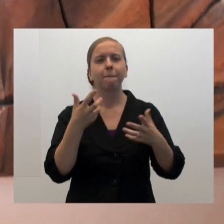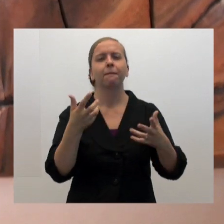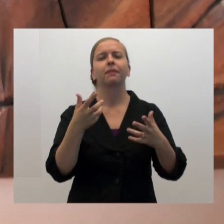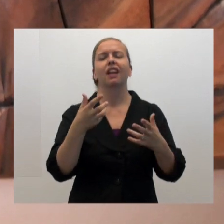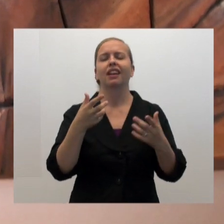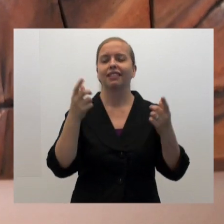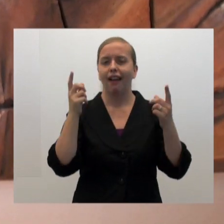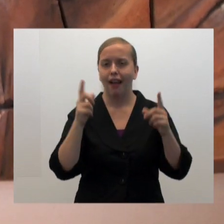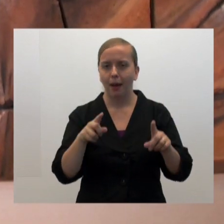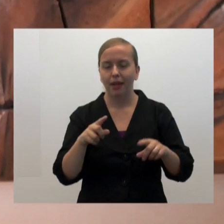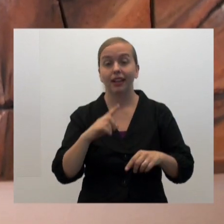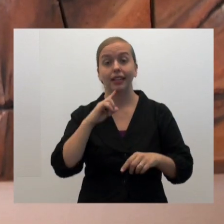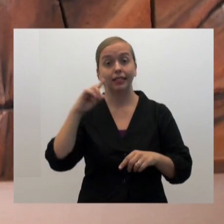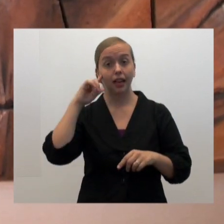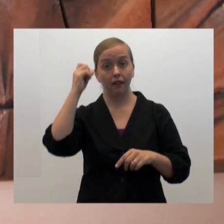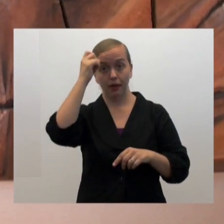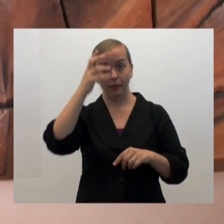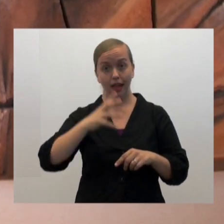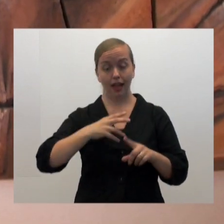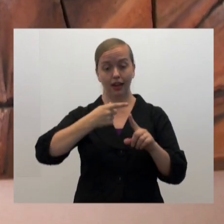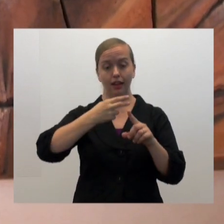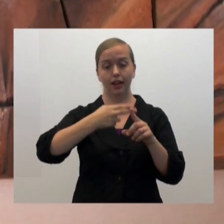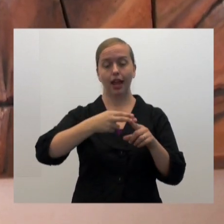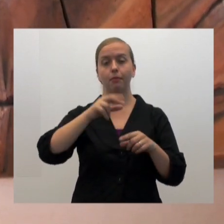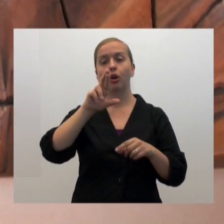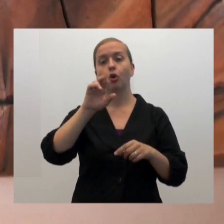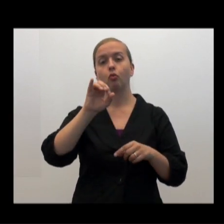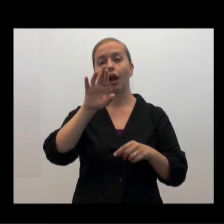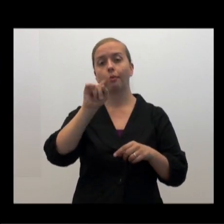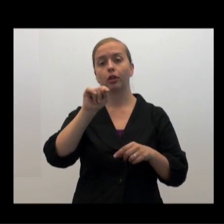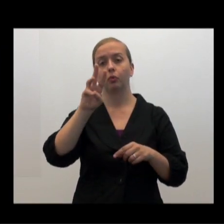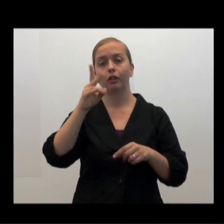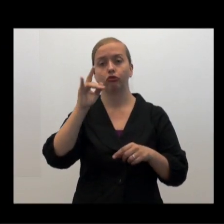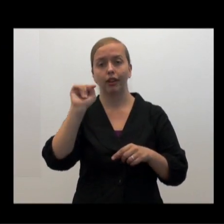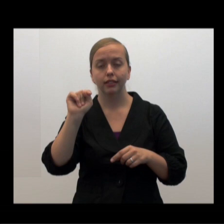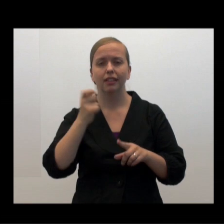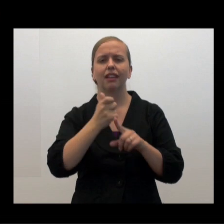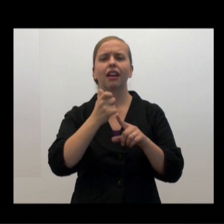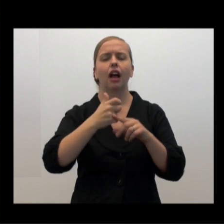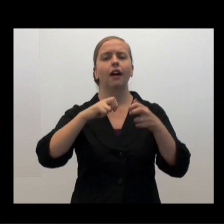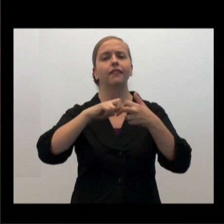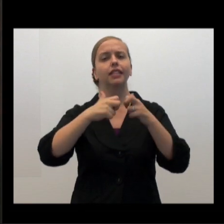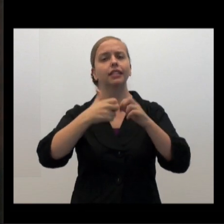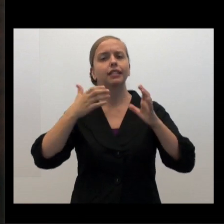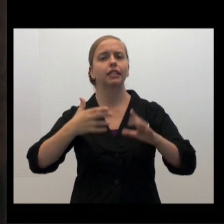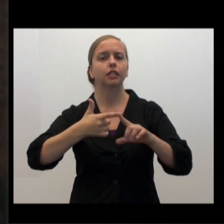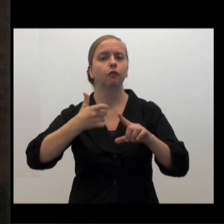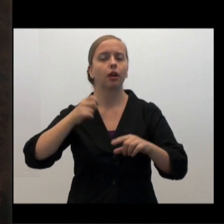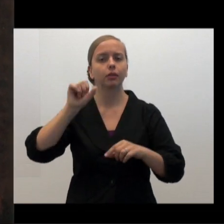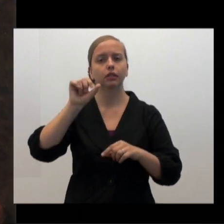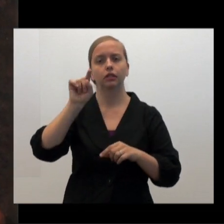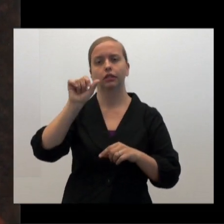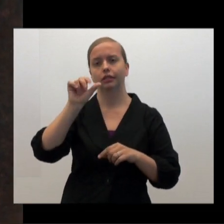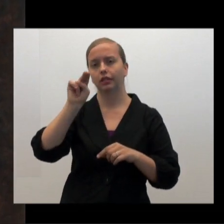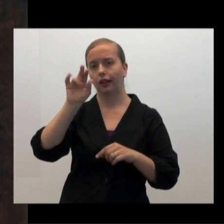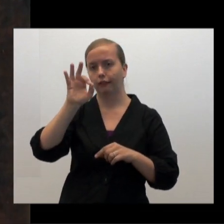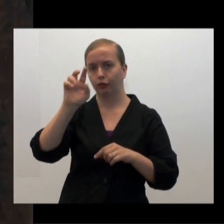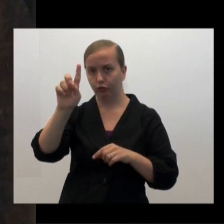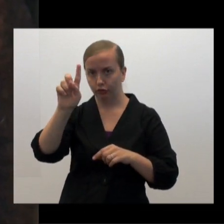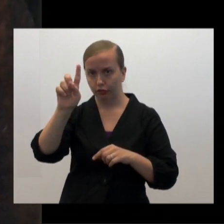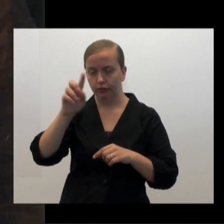What had actually happened was a deaf man named Robert Whitebrecht, a physicist from Stanford,